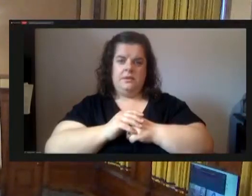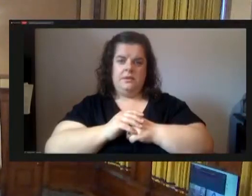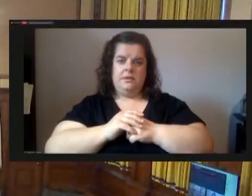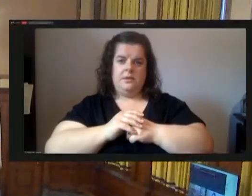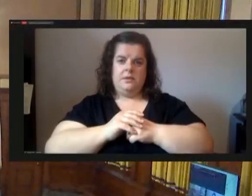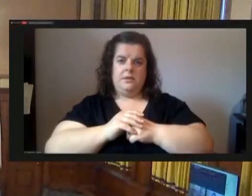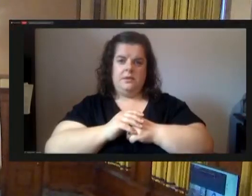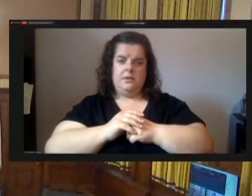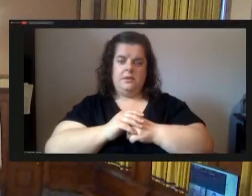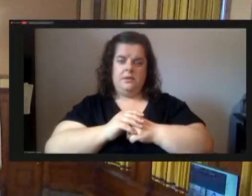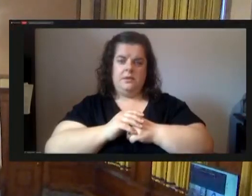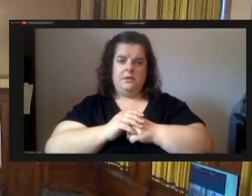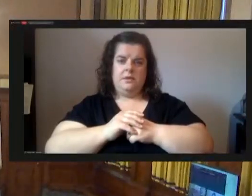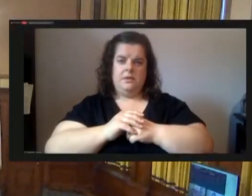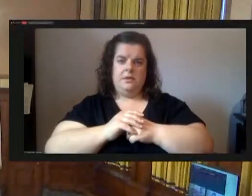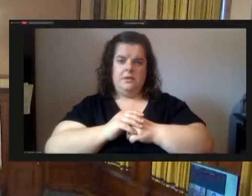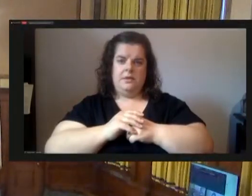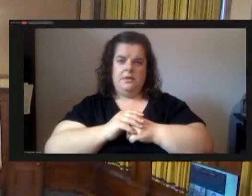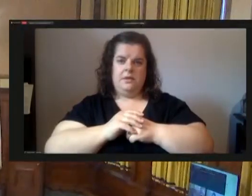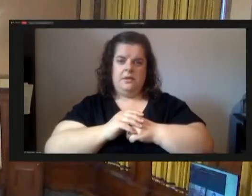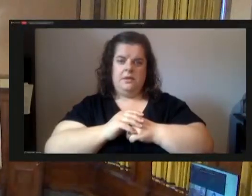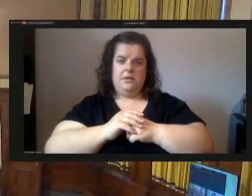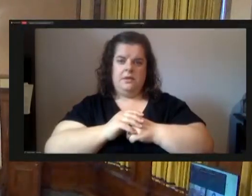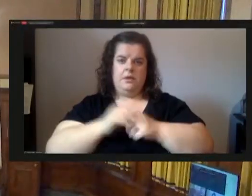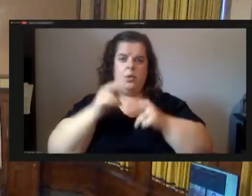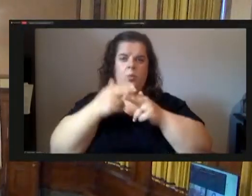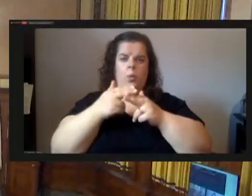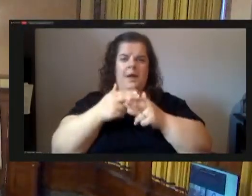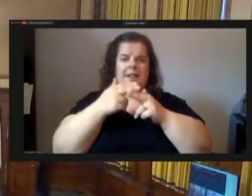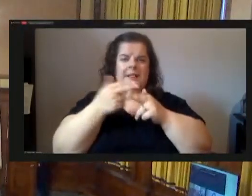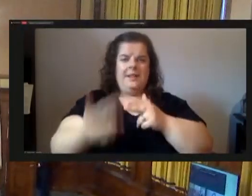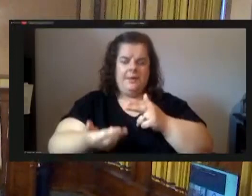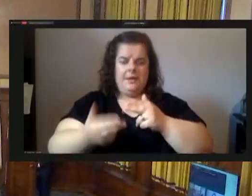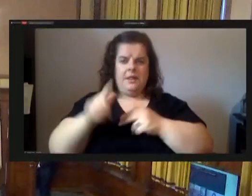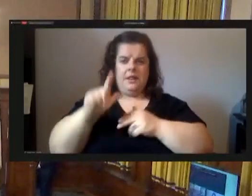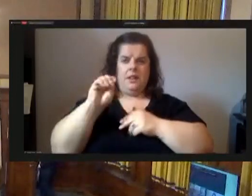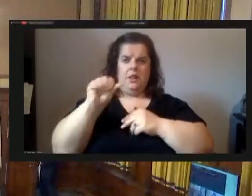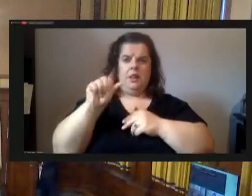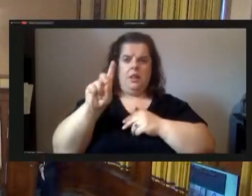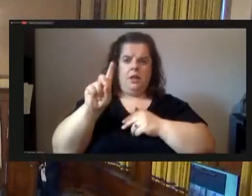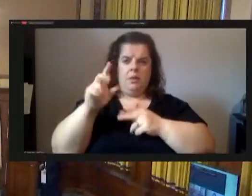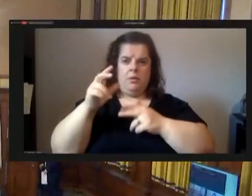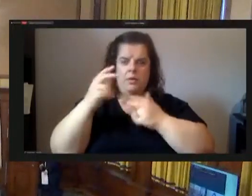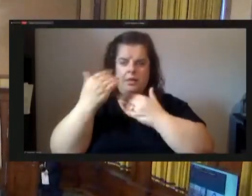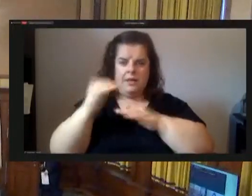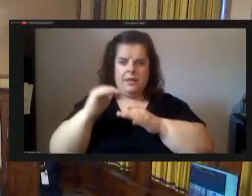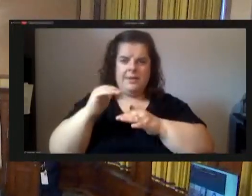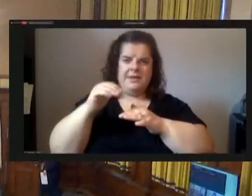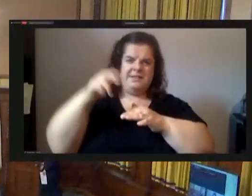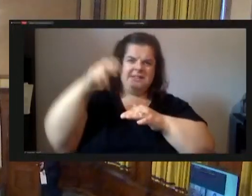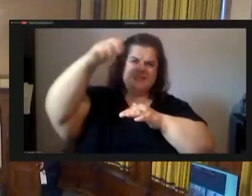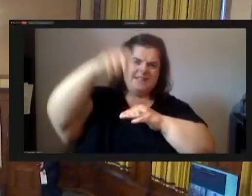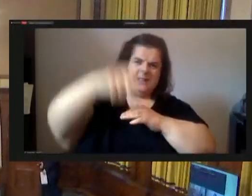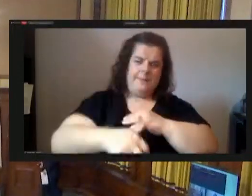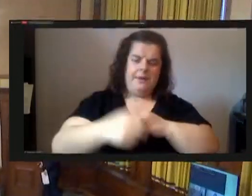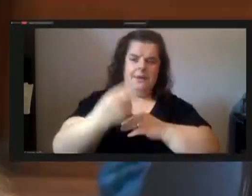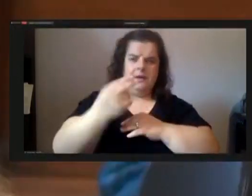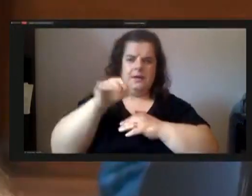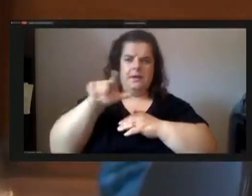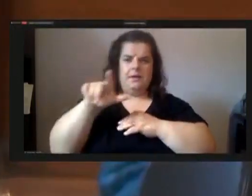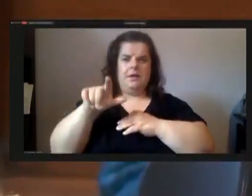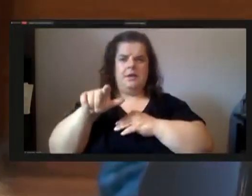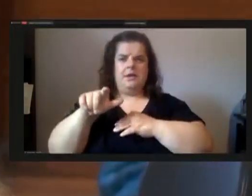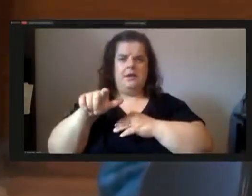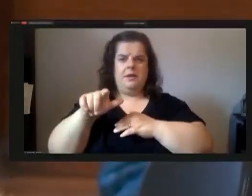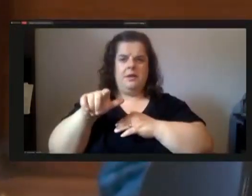okay weight limits load load limits steep hills little swirly things deer